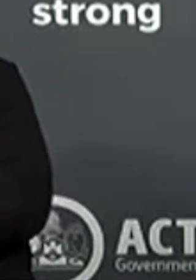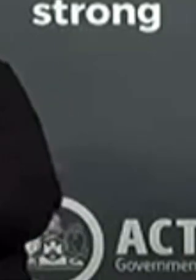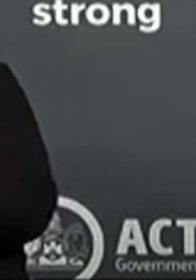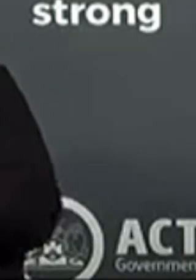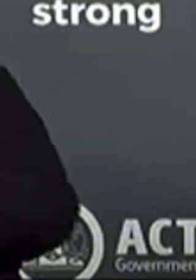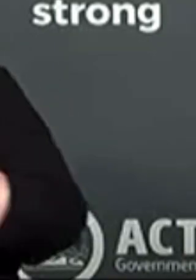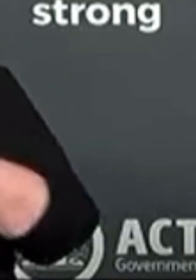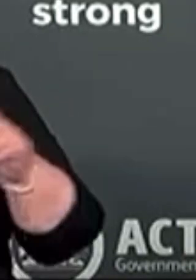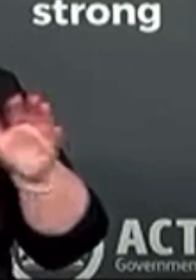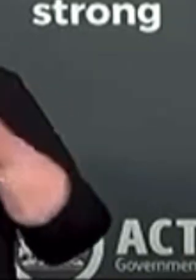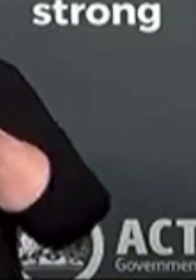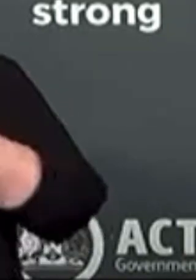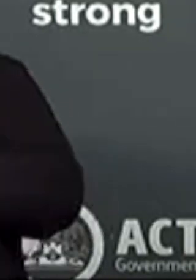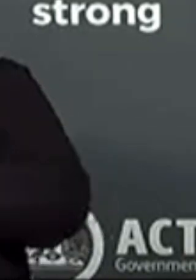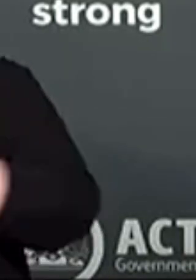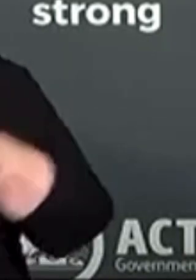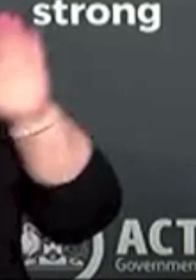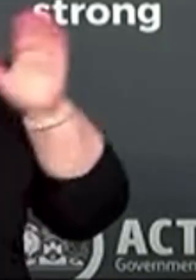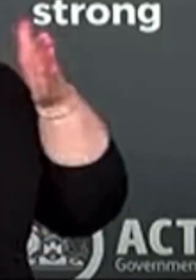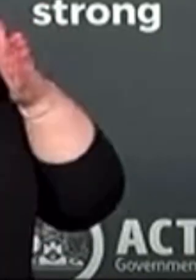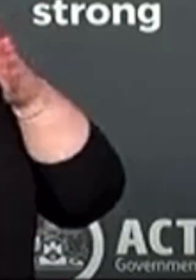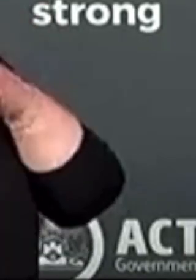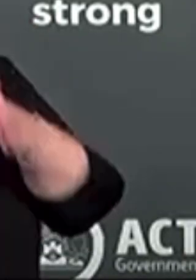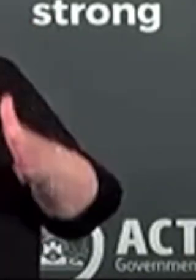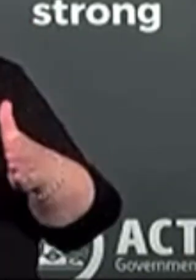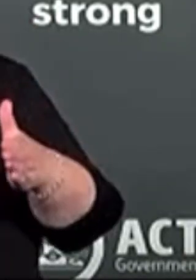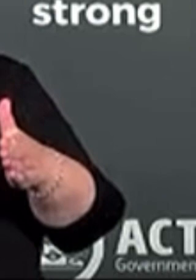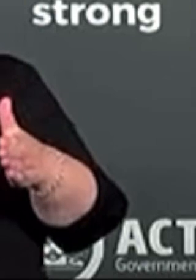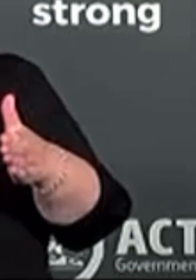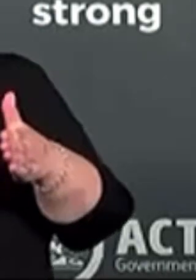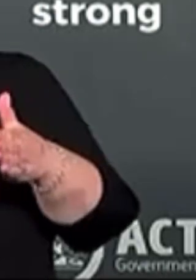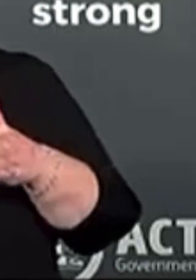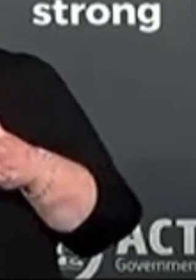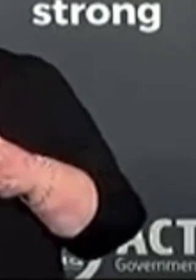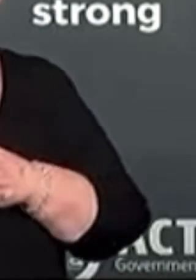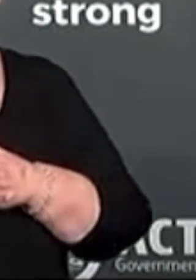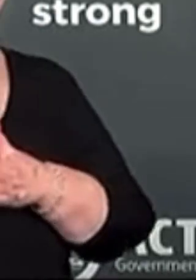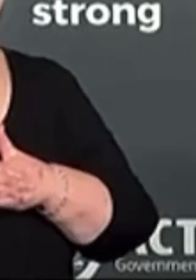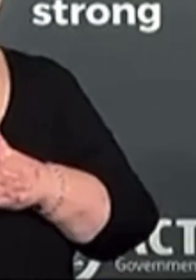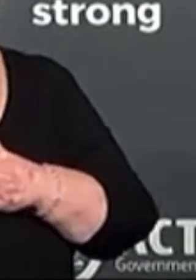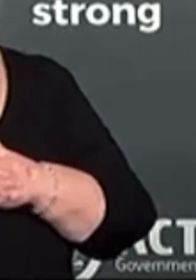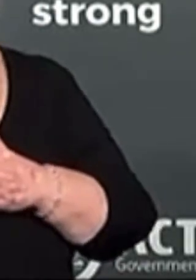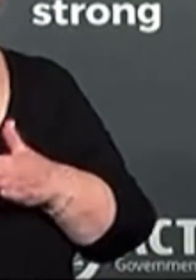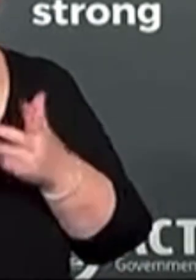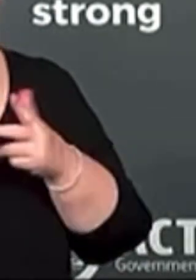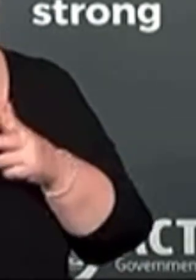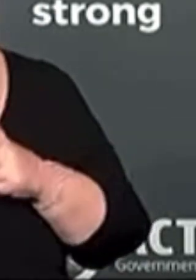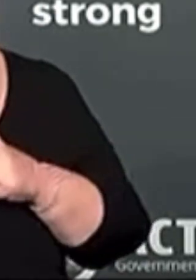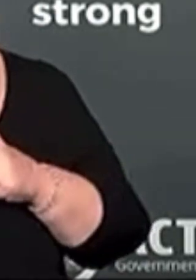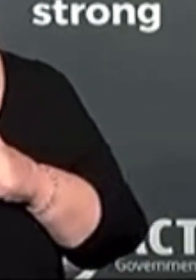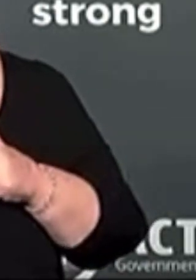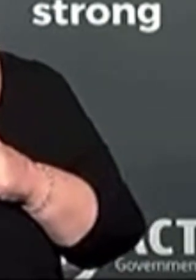down to an even smaller cohort now that are likely to be just a few percent of the population who will need convincing.